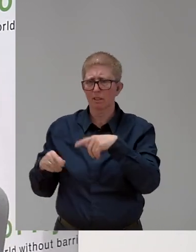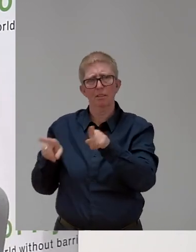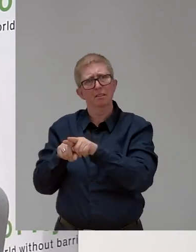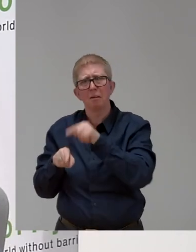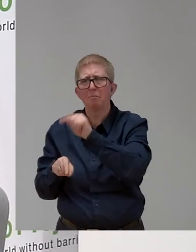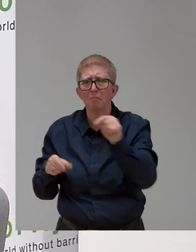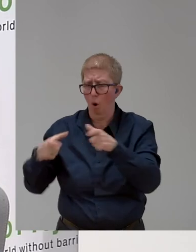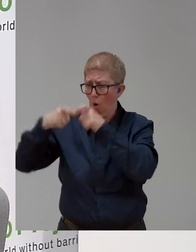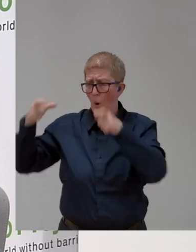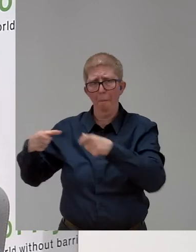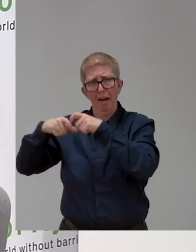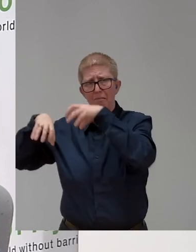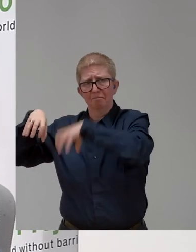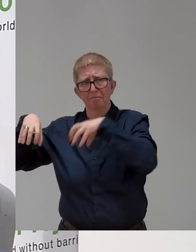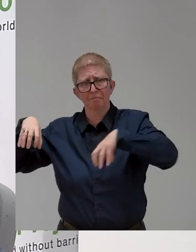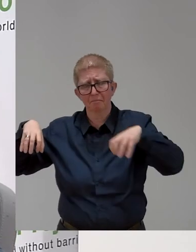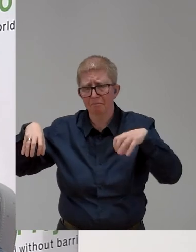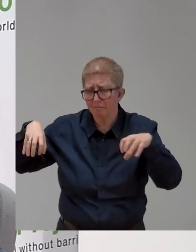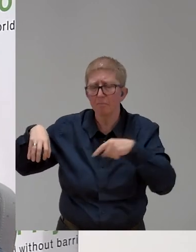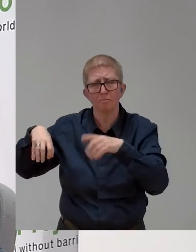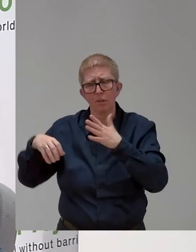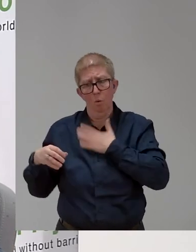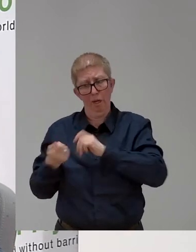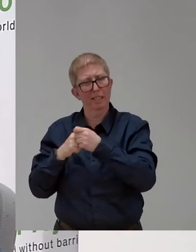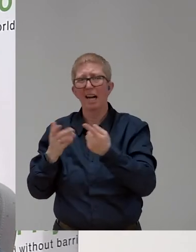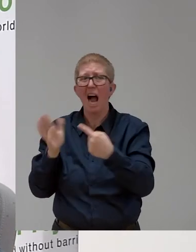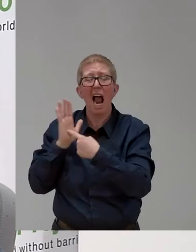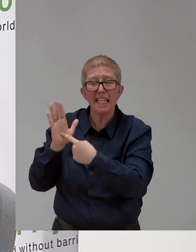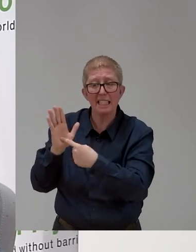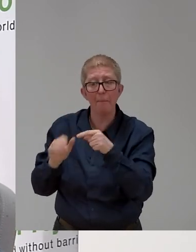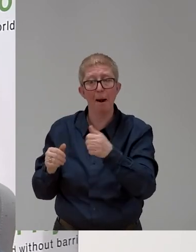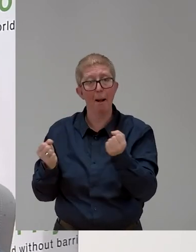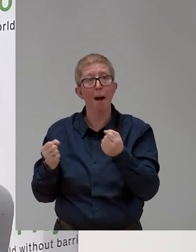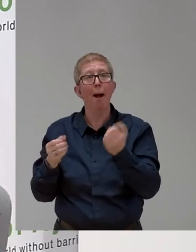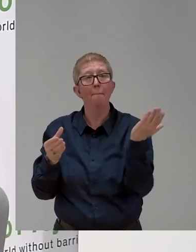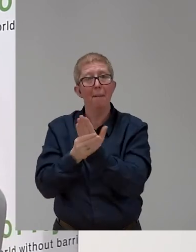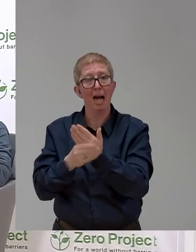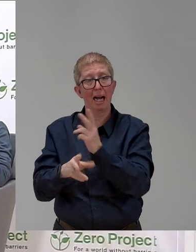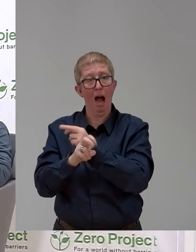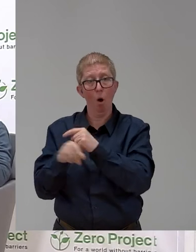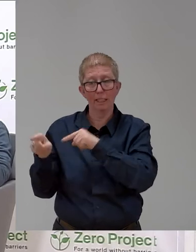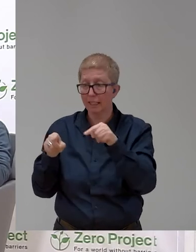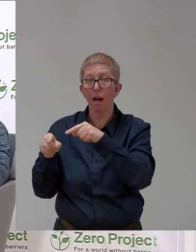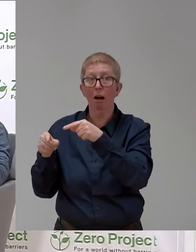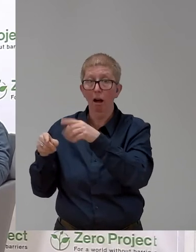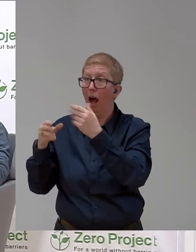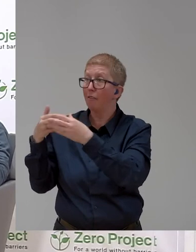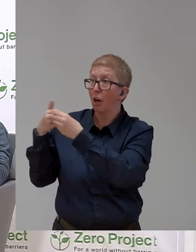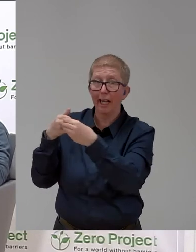if they start, they can then be, you know, they are leaders and others will follow. They also